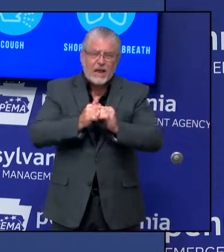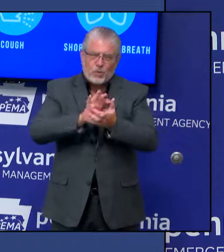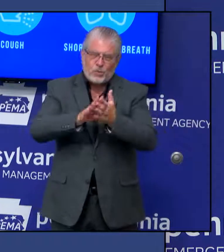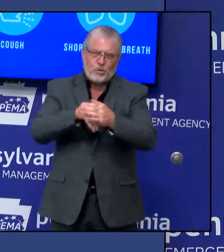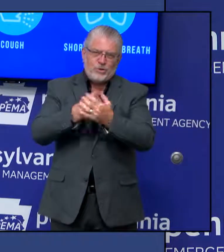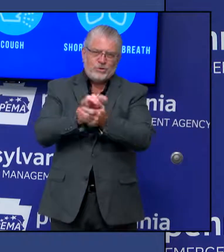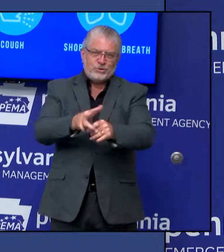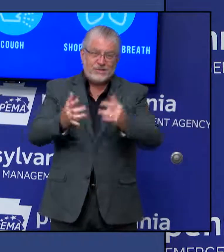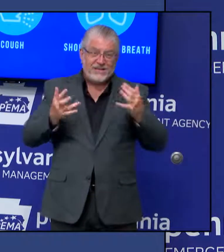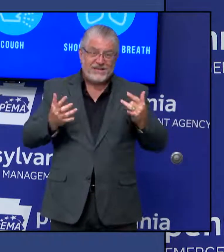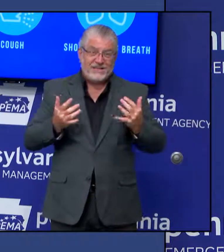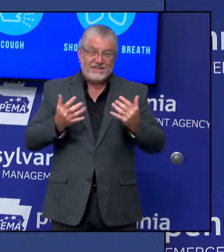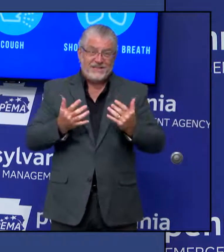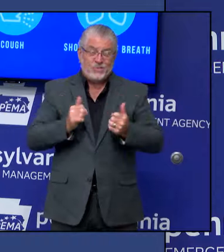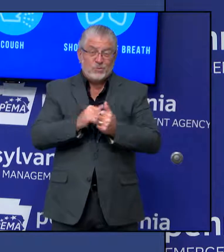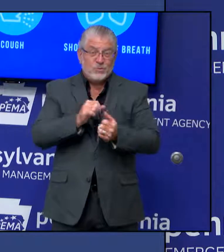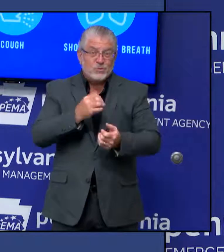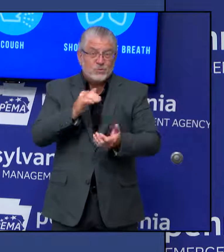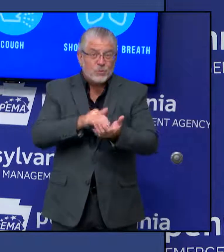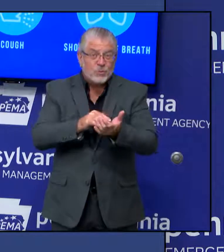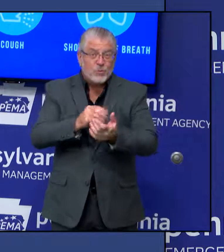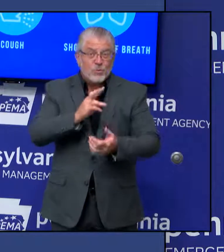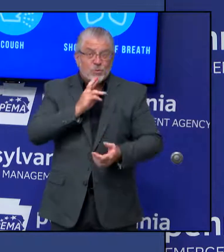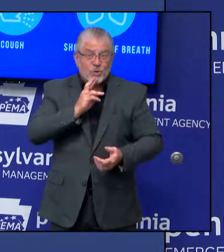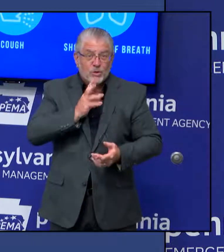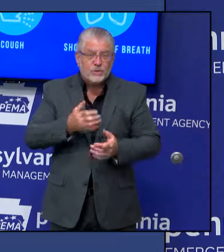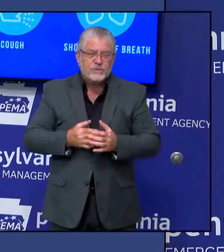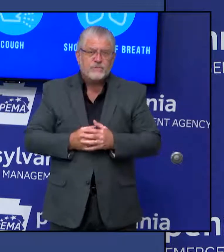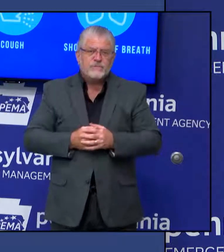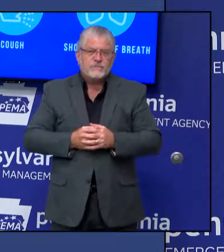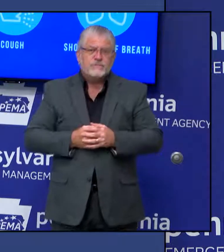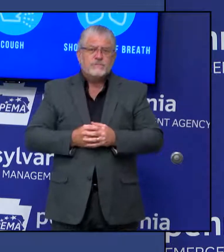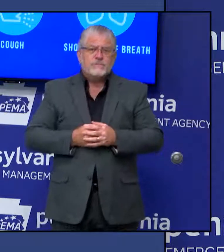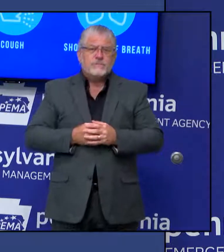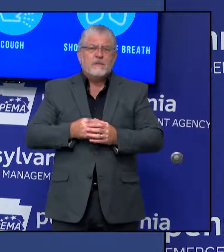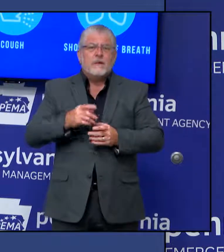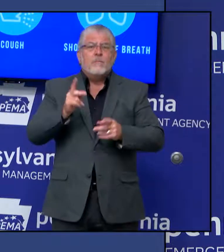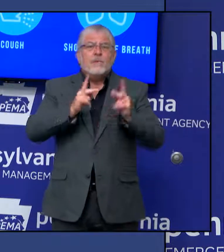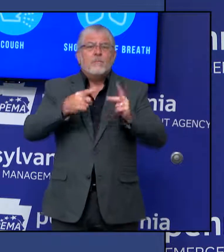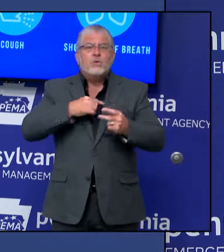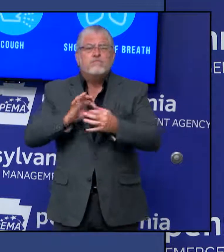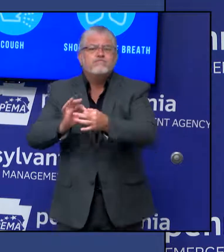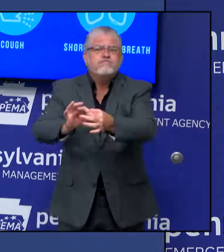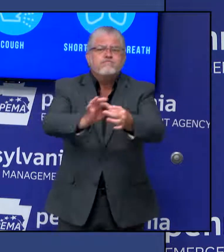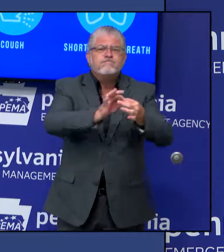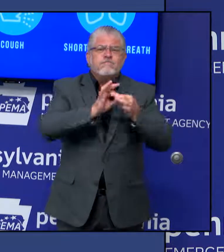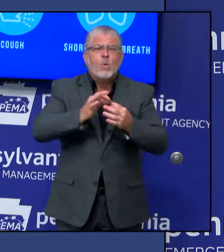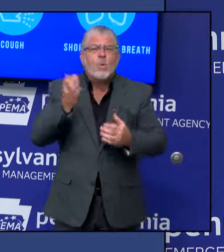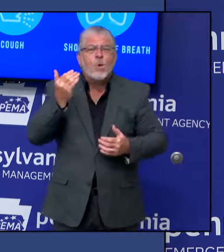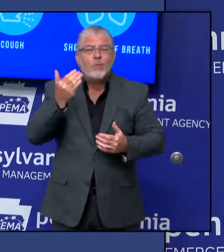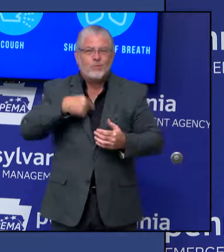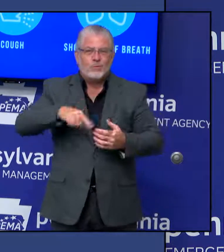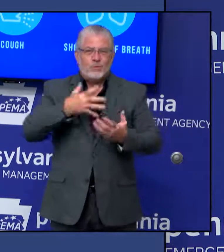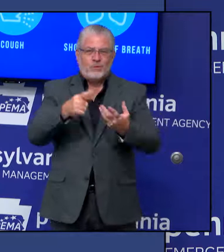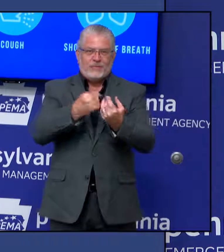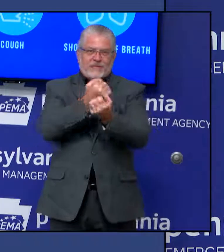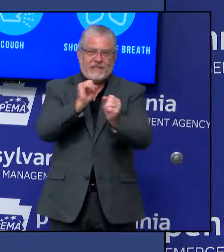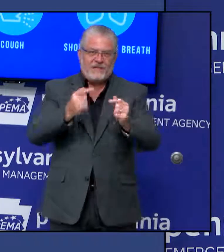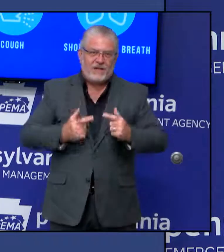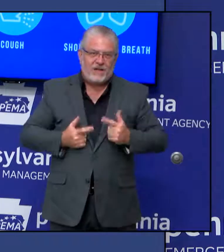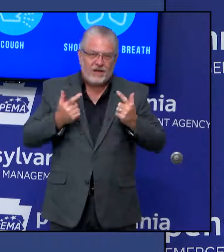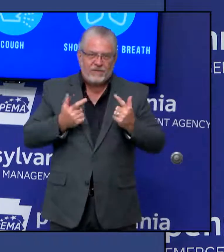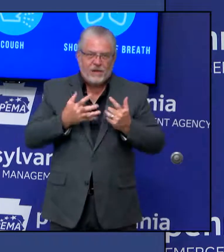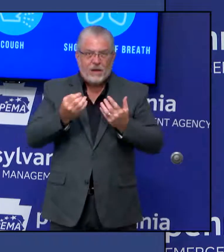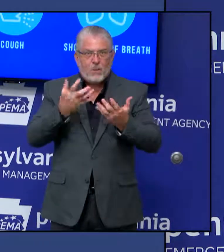Pennsylvanians are united because we want to save lives. We want to stay at work, and we want our kids to stay in school.